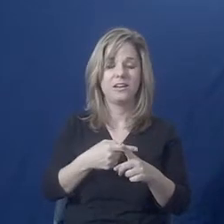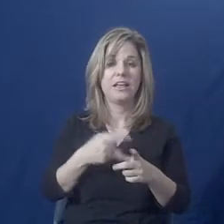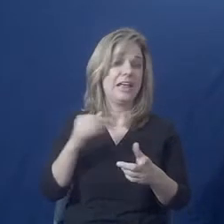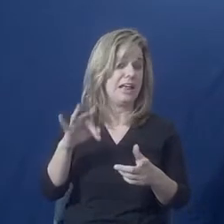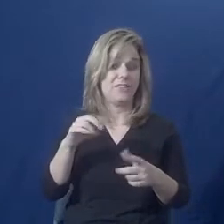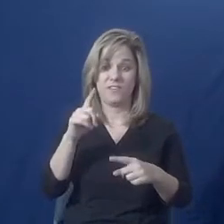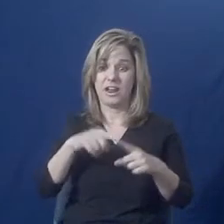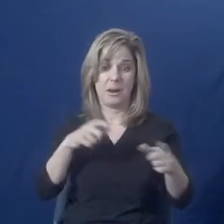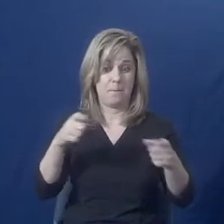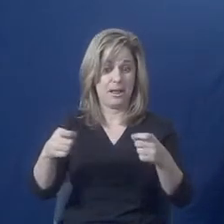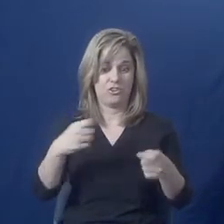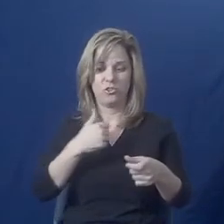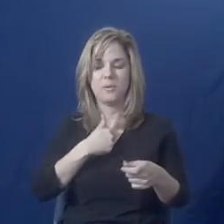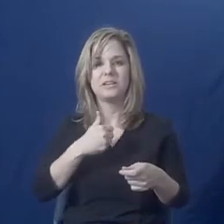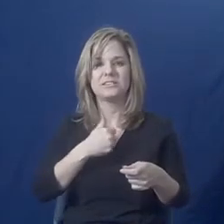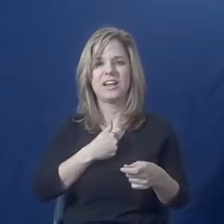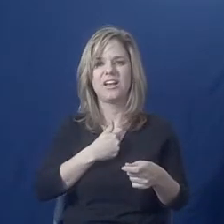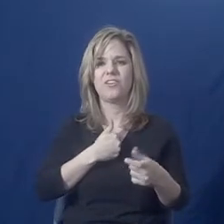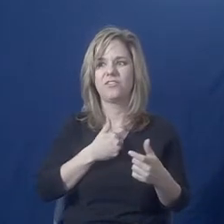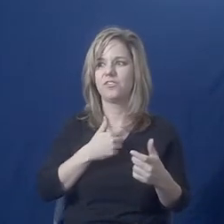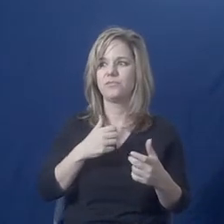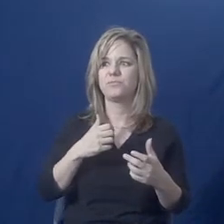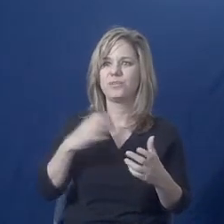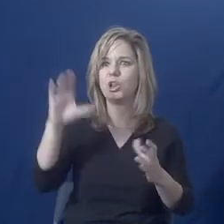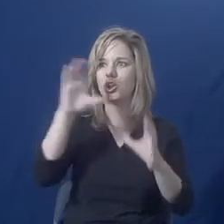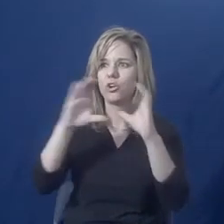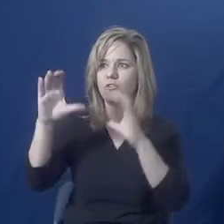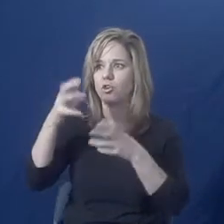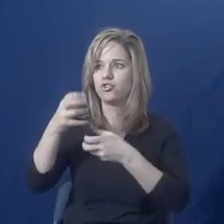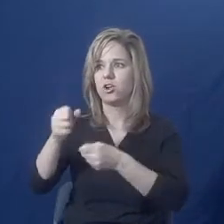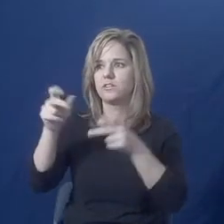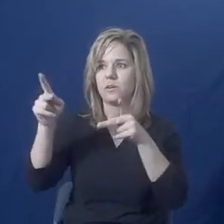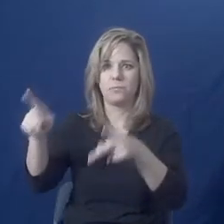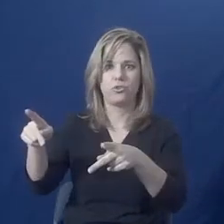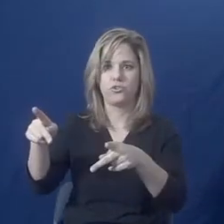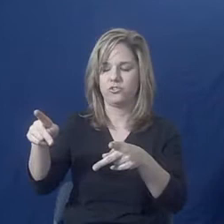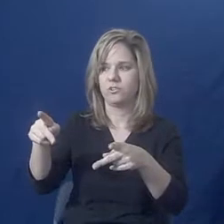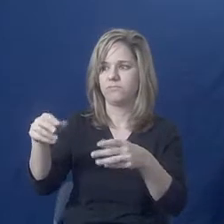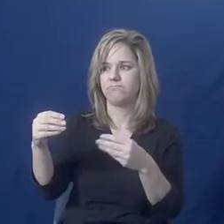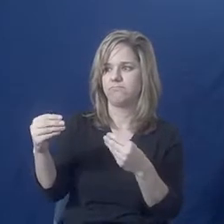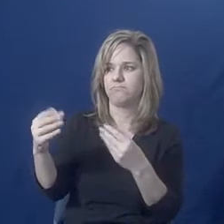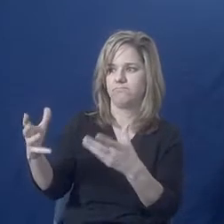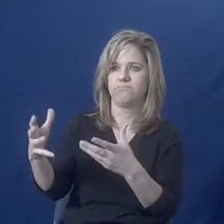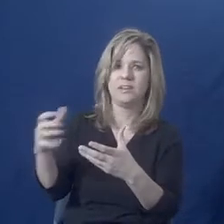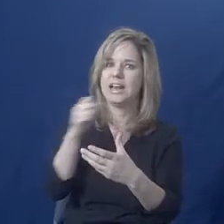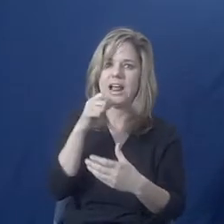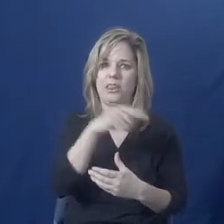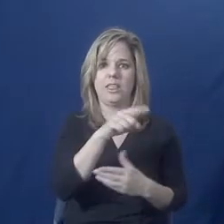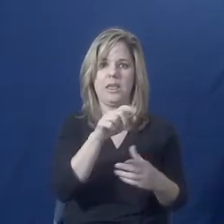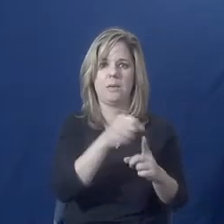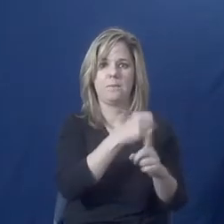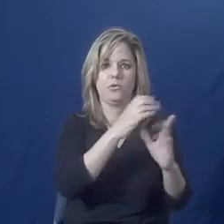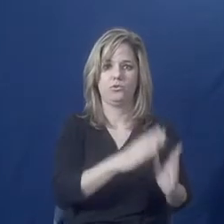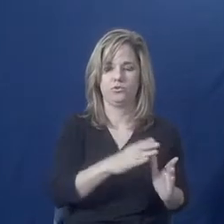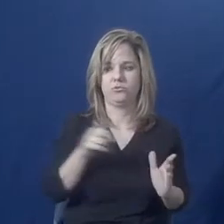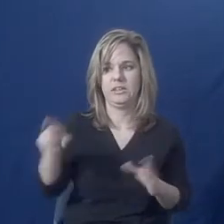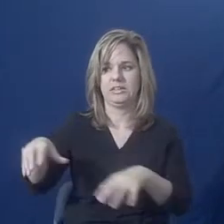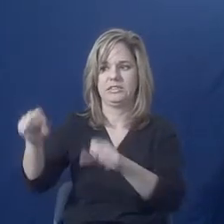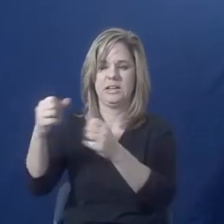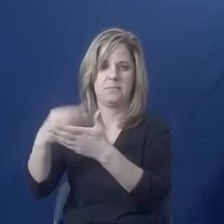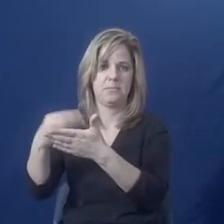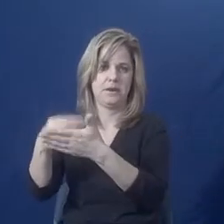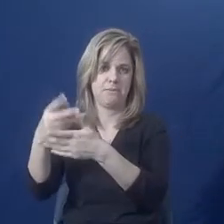try to find somebody else who can manage it other than the abuser. If you're planning to leave and you